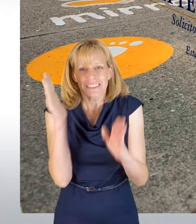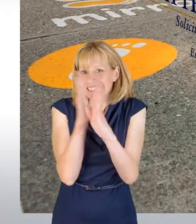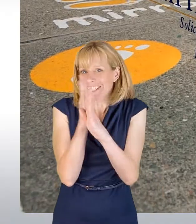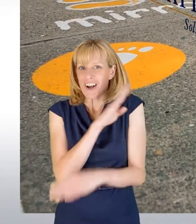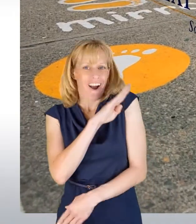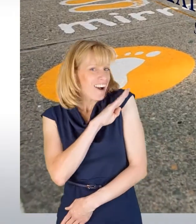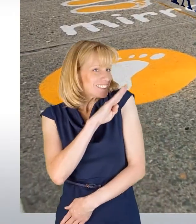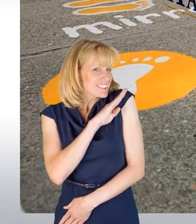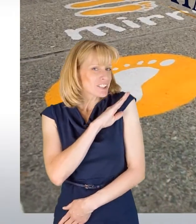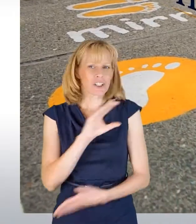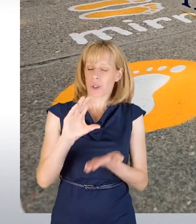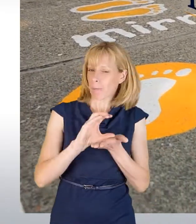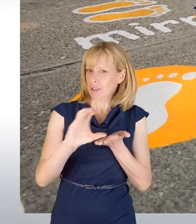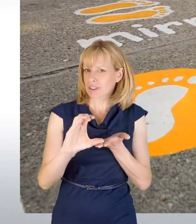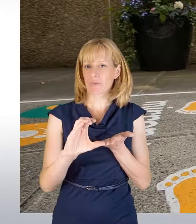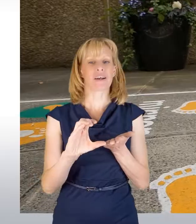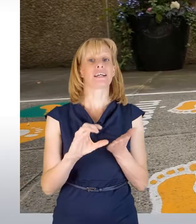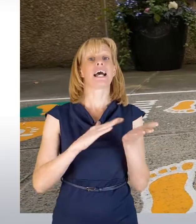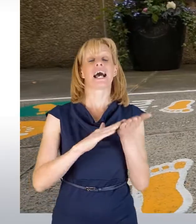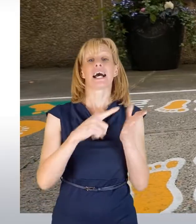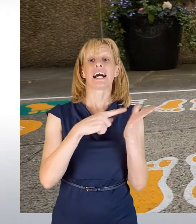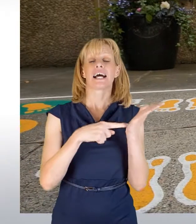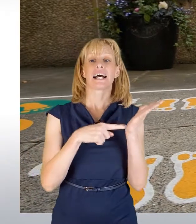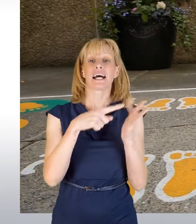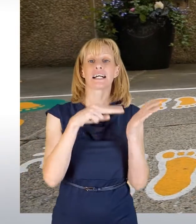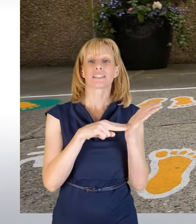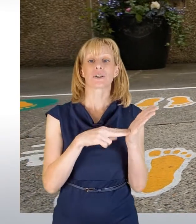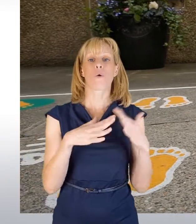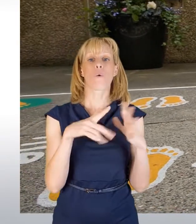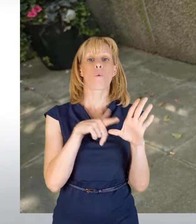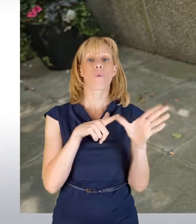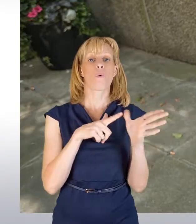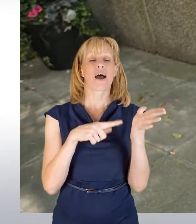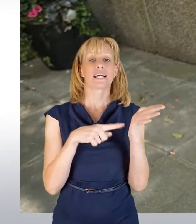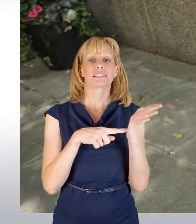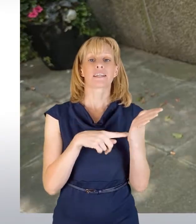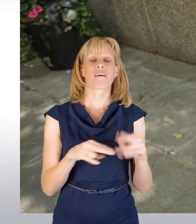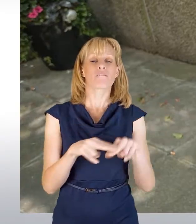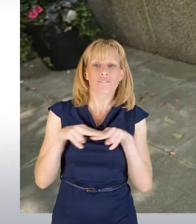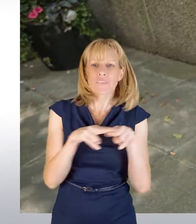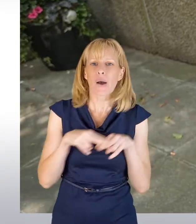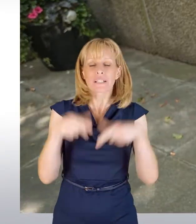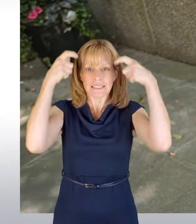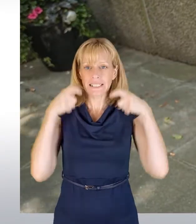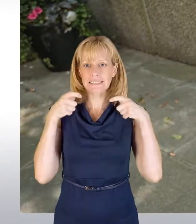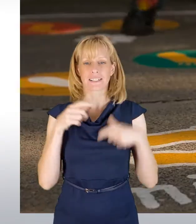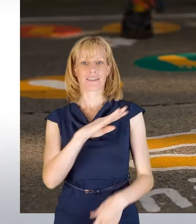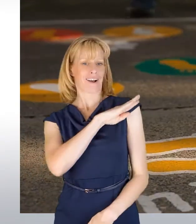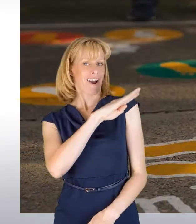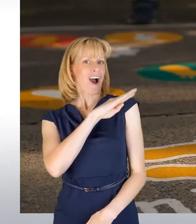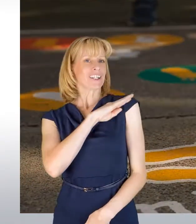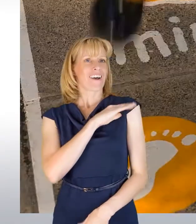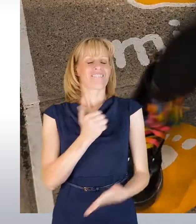We also have a secret garden that is sponsored by the Hatton Wyatt family solicitors. The garden is a great space to burn off energy